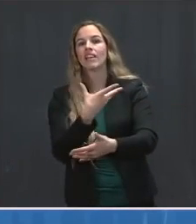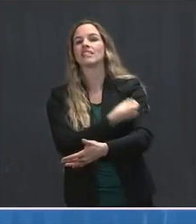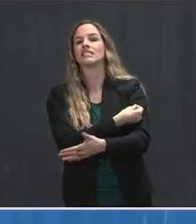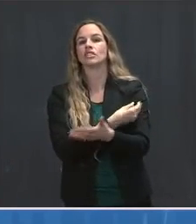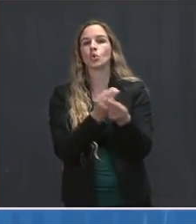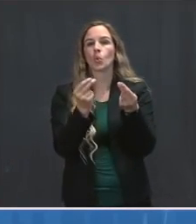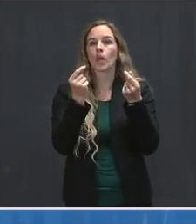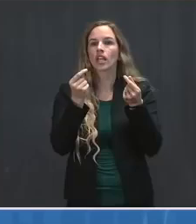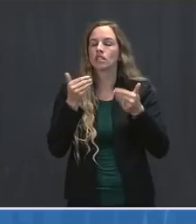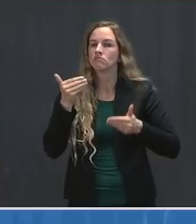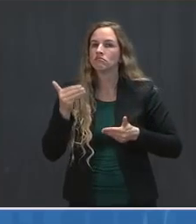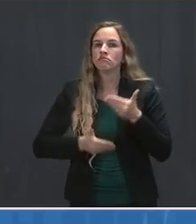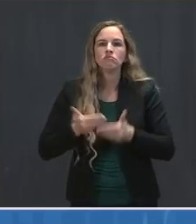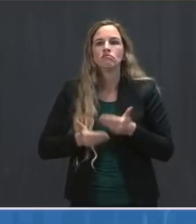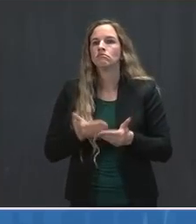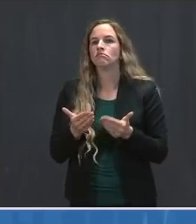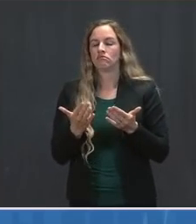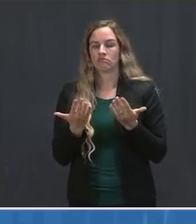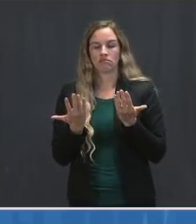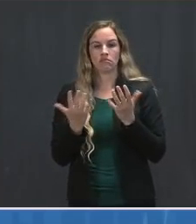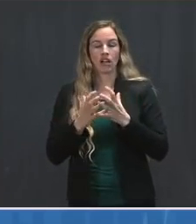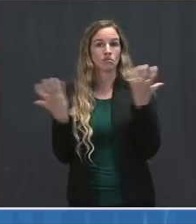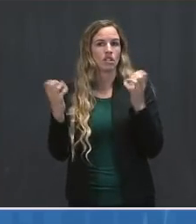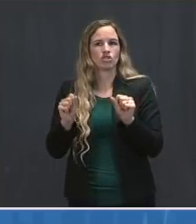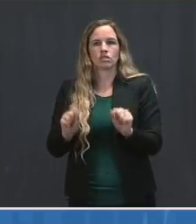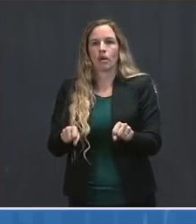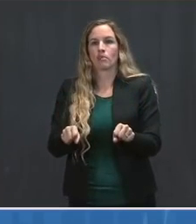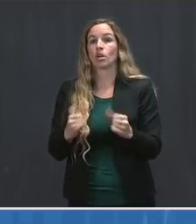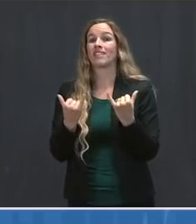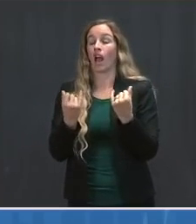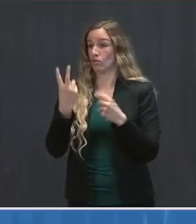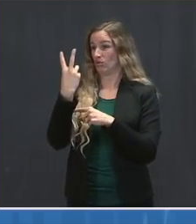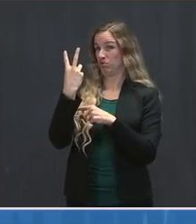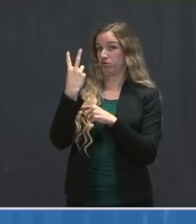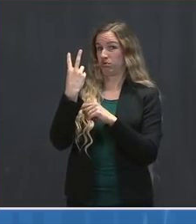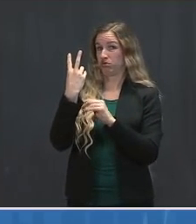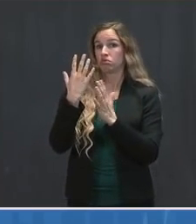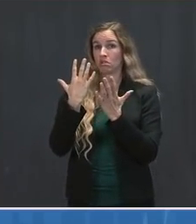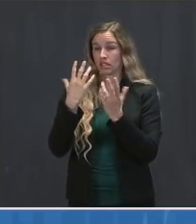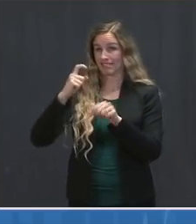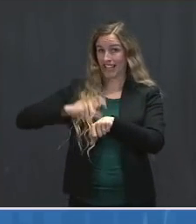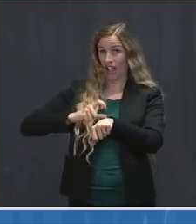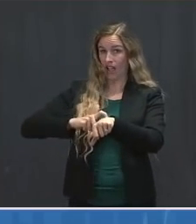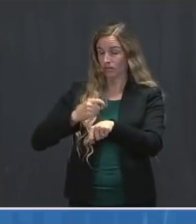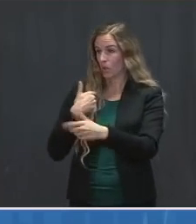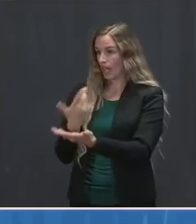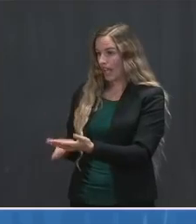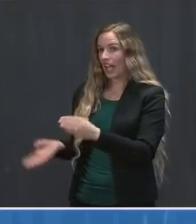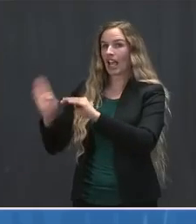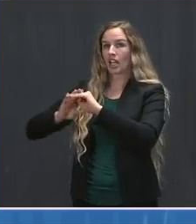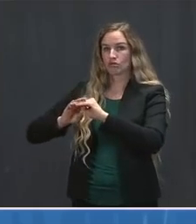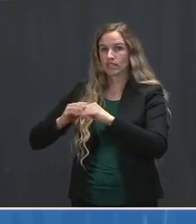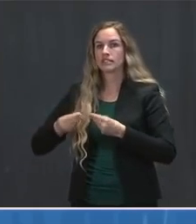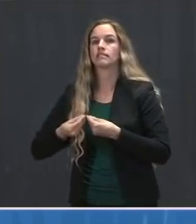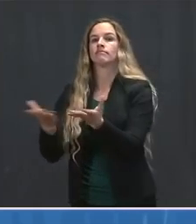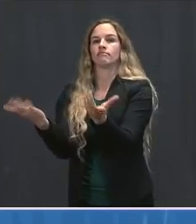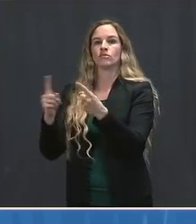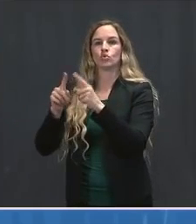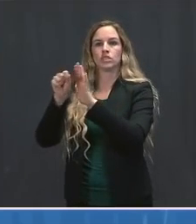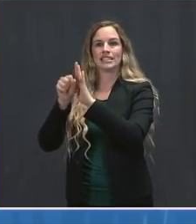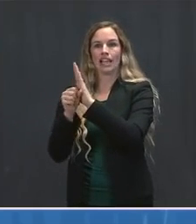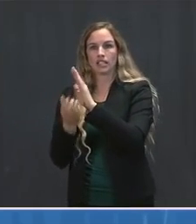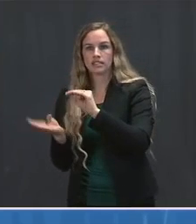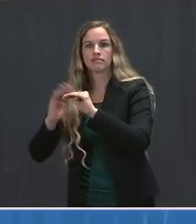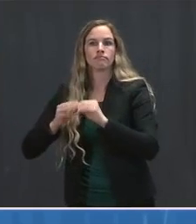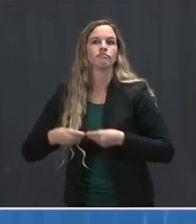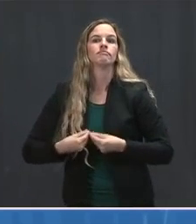as possible, and we've increased now two periods in a row the amount of vaccines that states are getting. I can assure you we